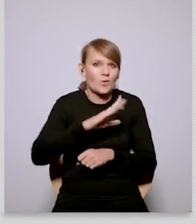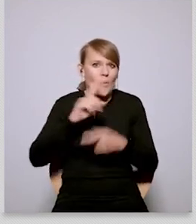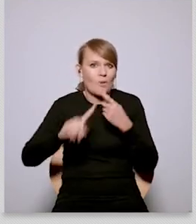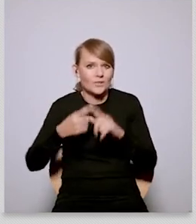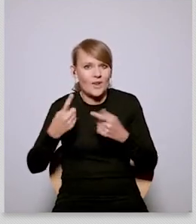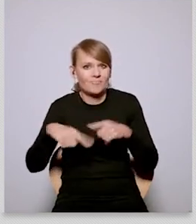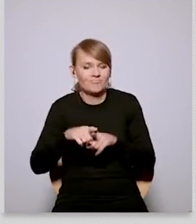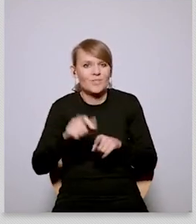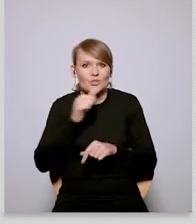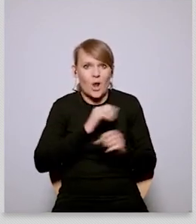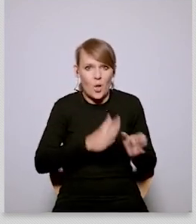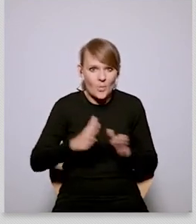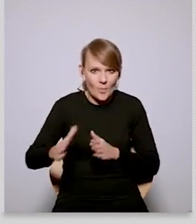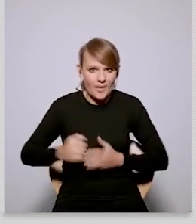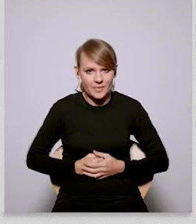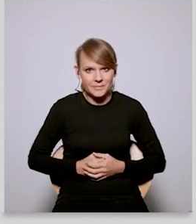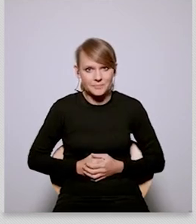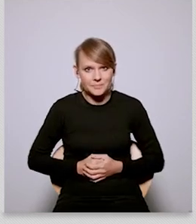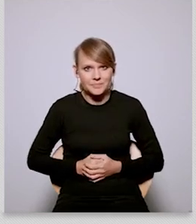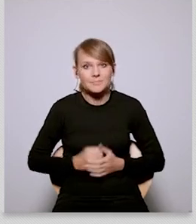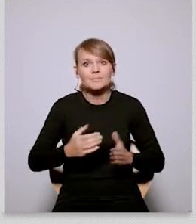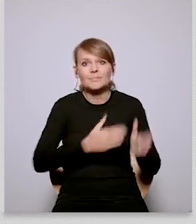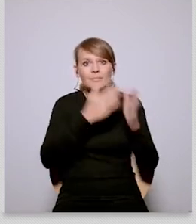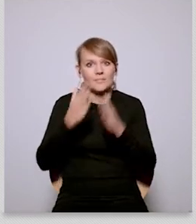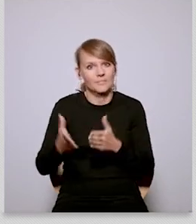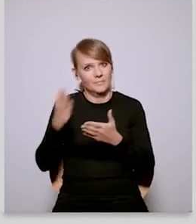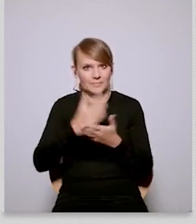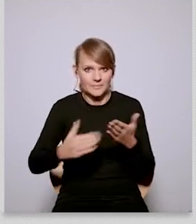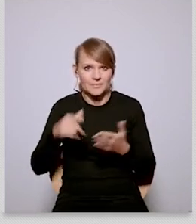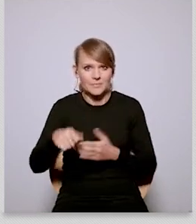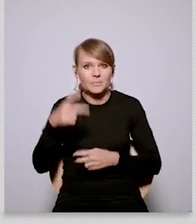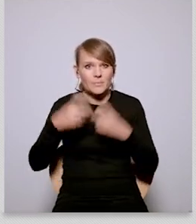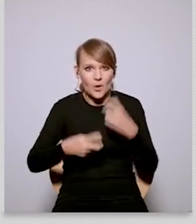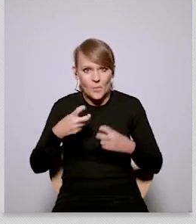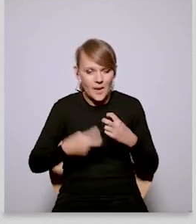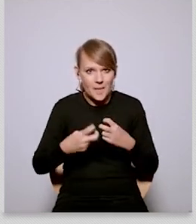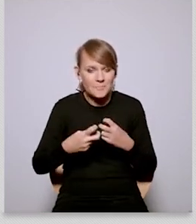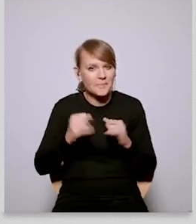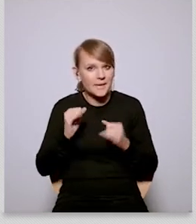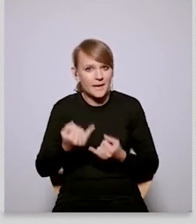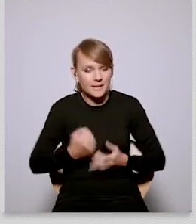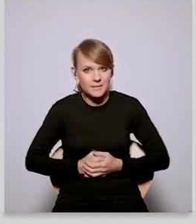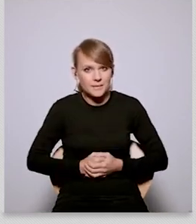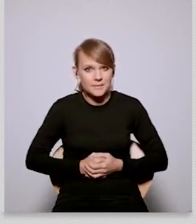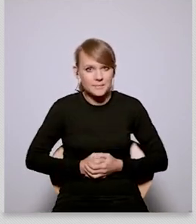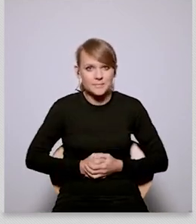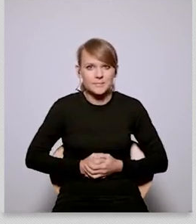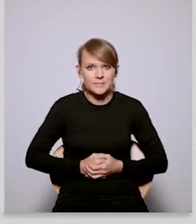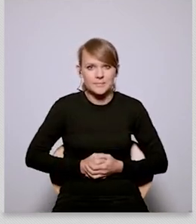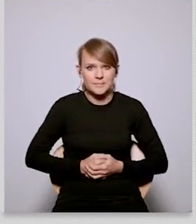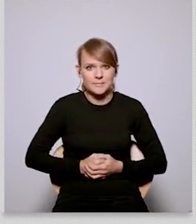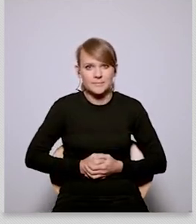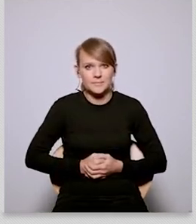the second part of the problem is that this is also going to act as a break on our ability um to